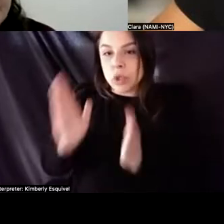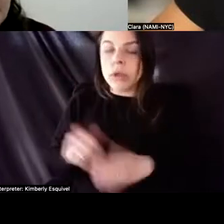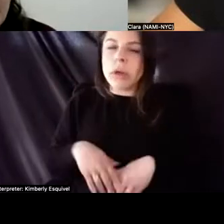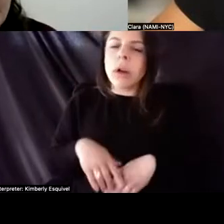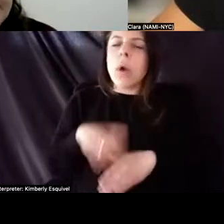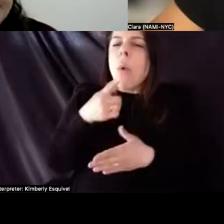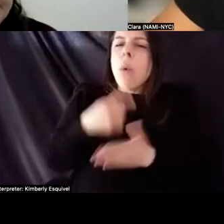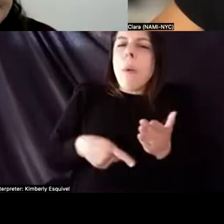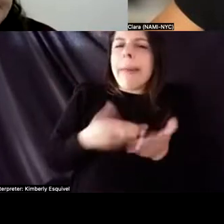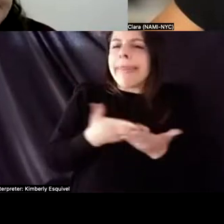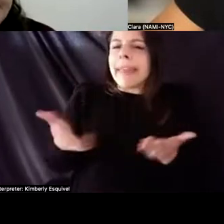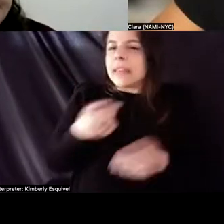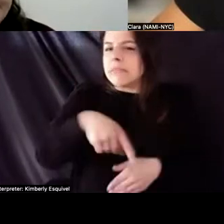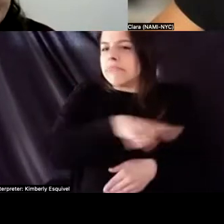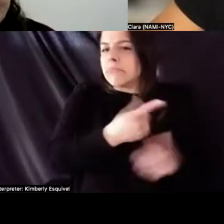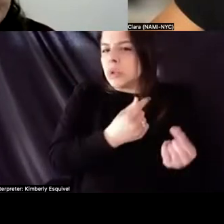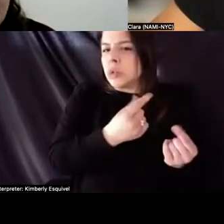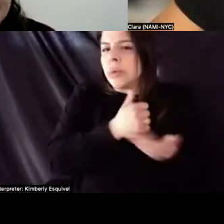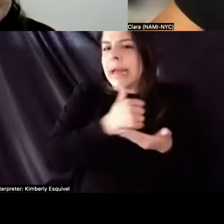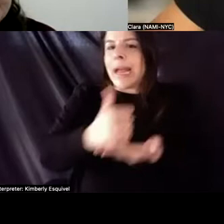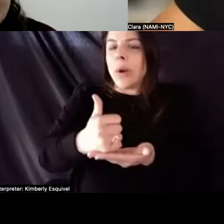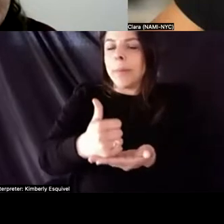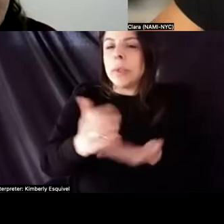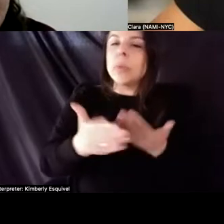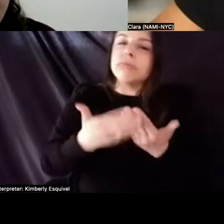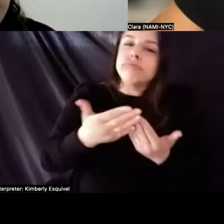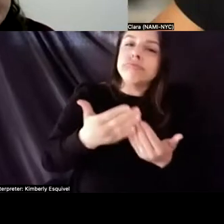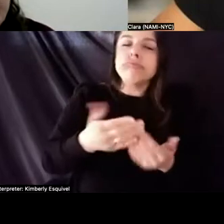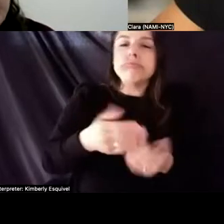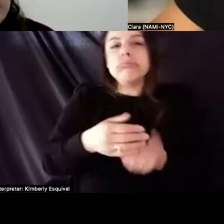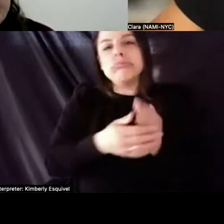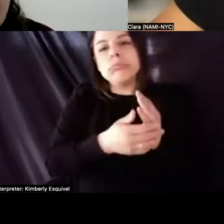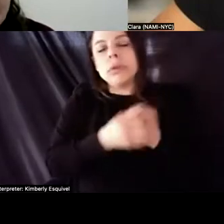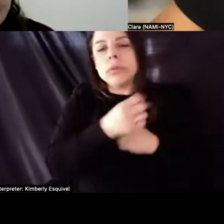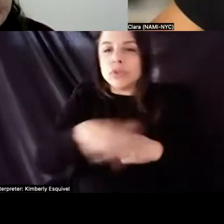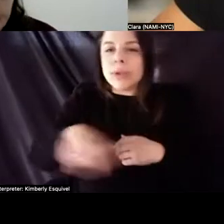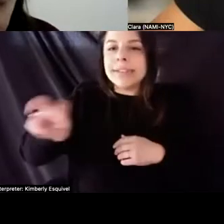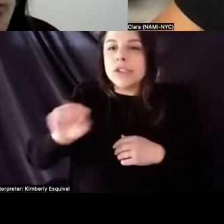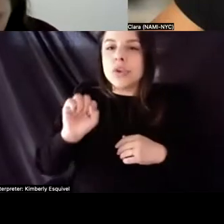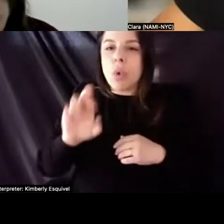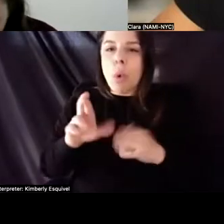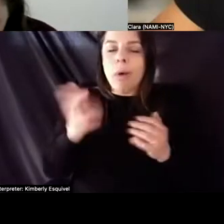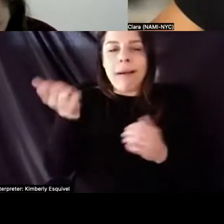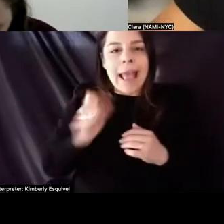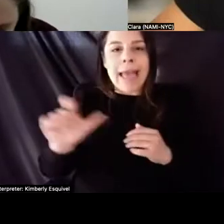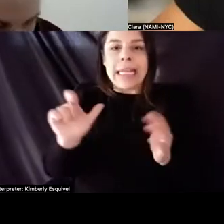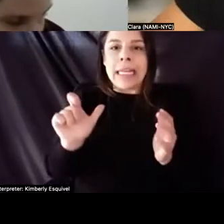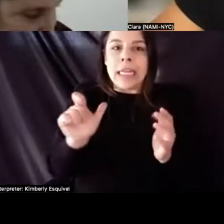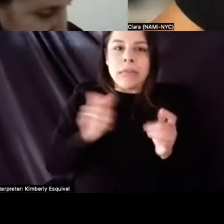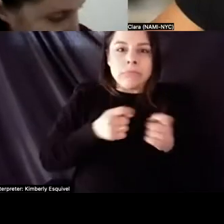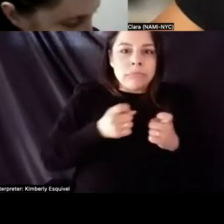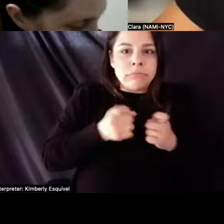ease the transition or any coping strategies, any kinds of conversations that have helped you get through